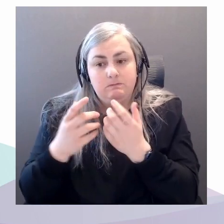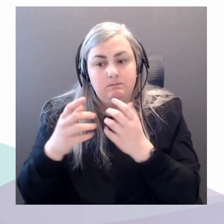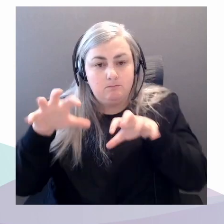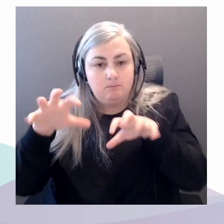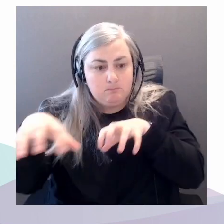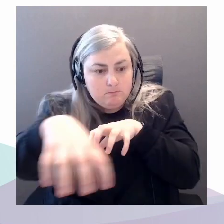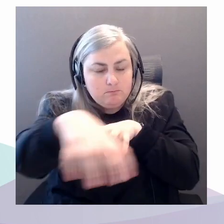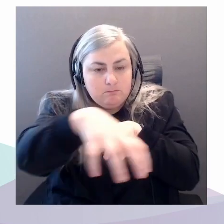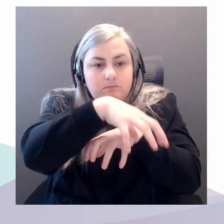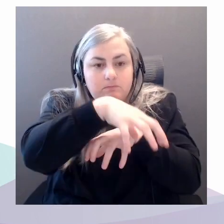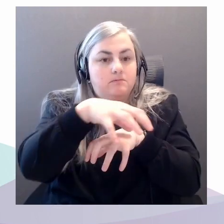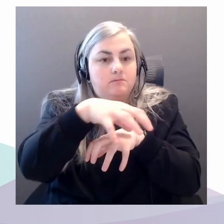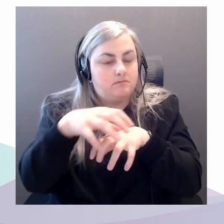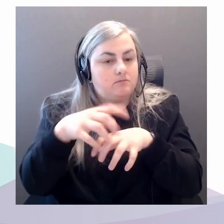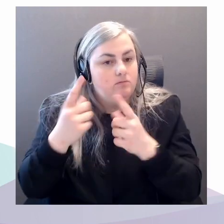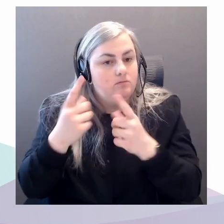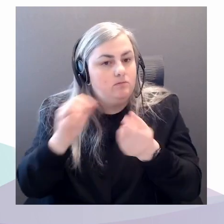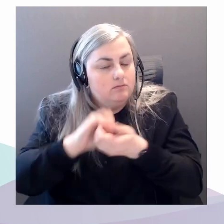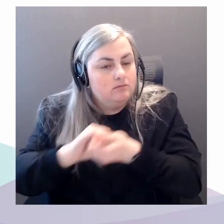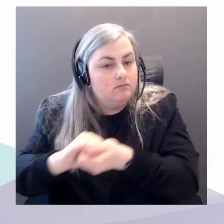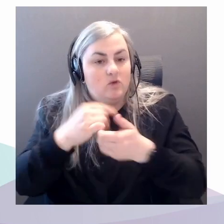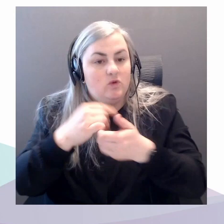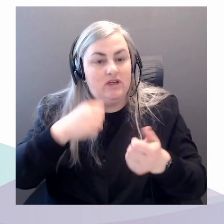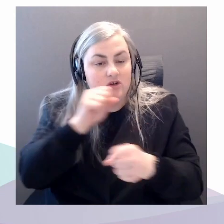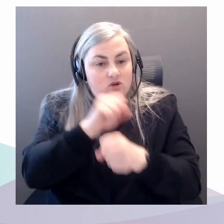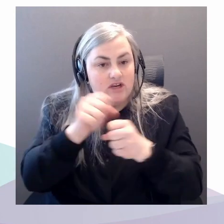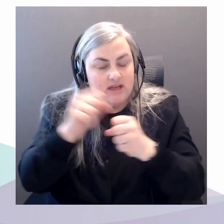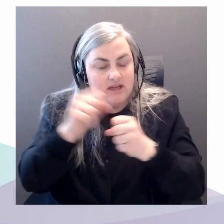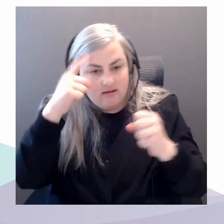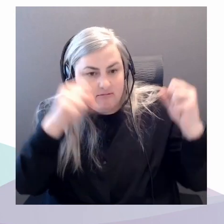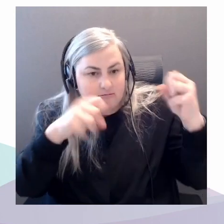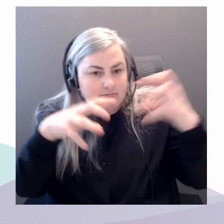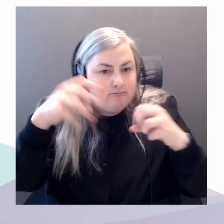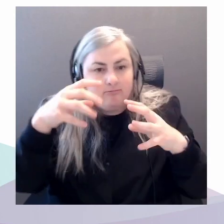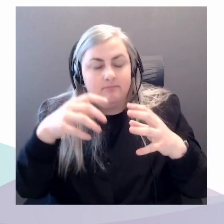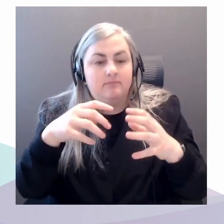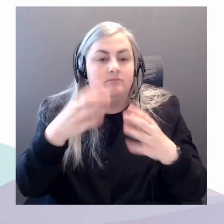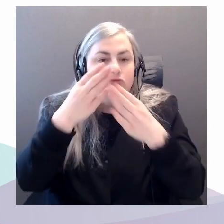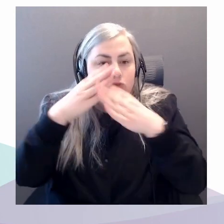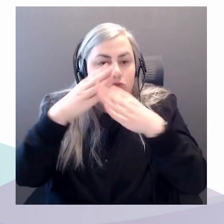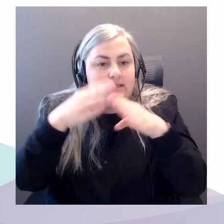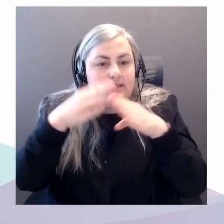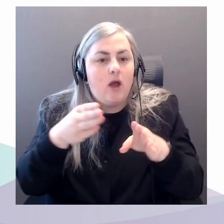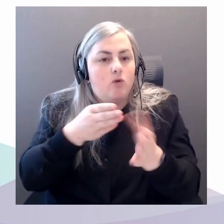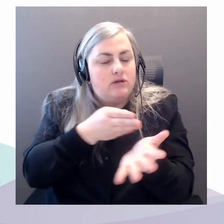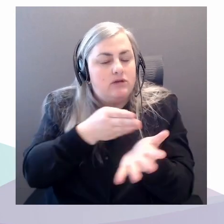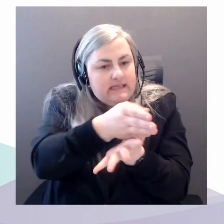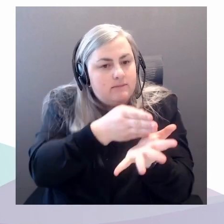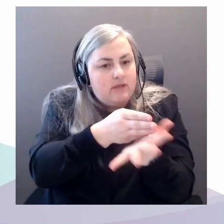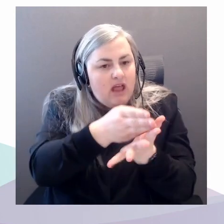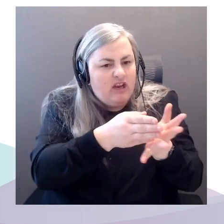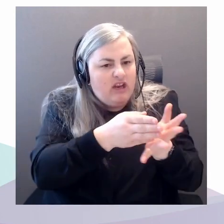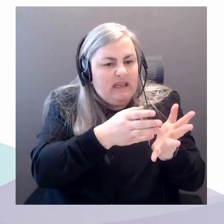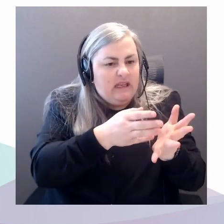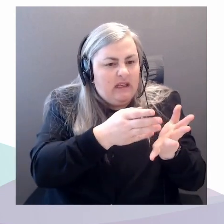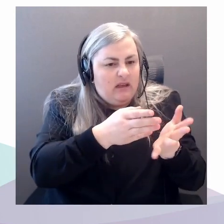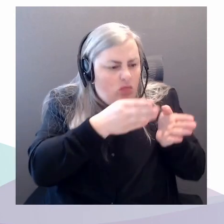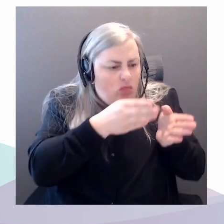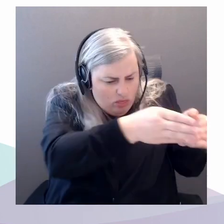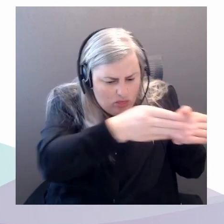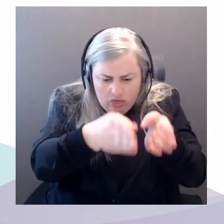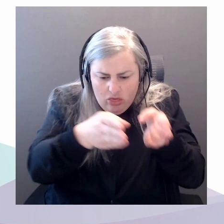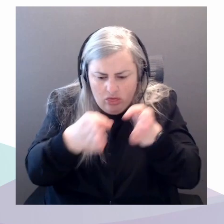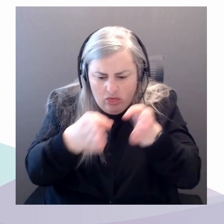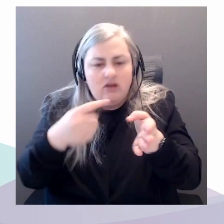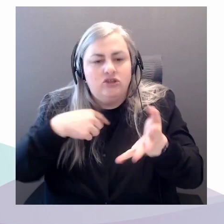building knowledge and breaking down disciplinary silos and building up new ways of integrating knowledge, I think are also